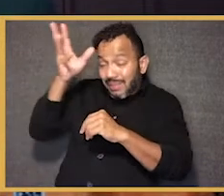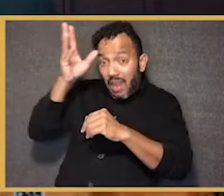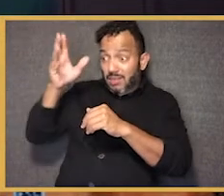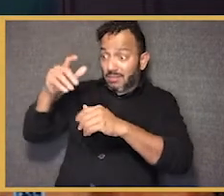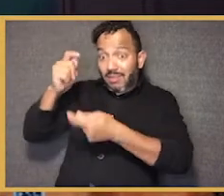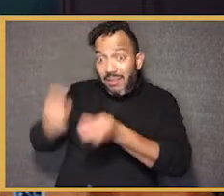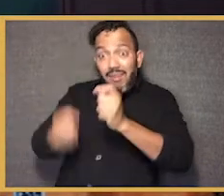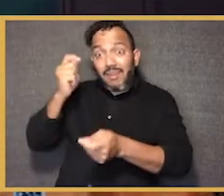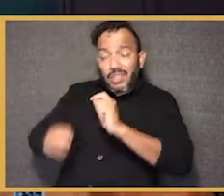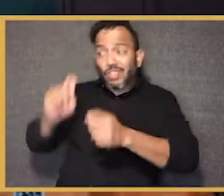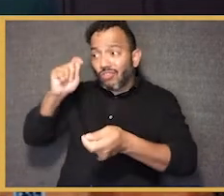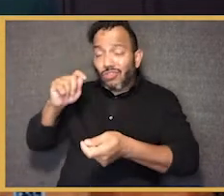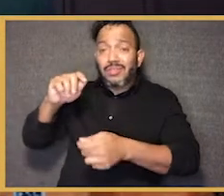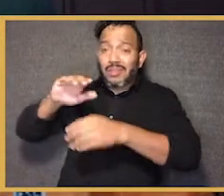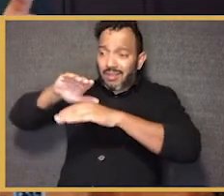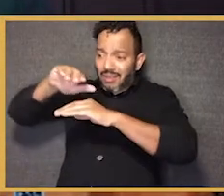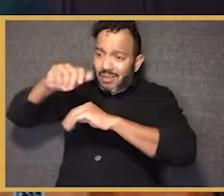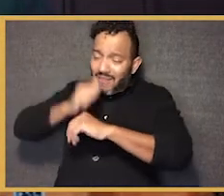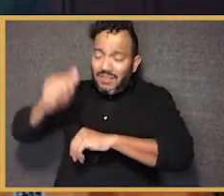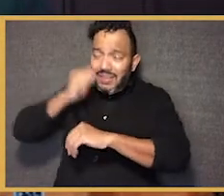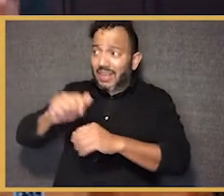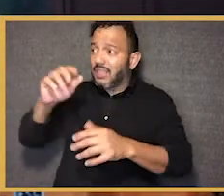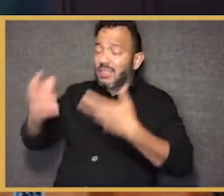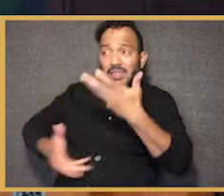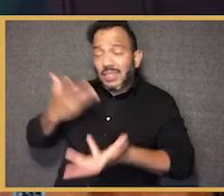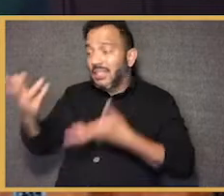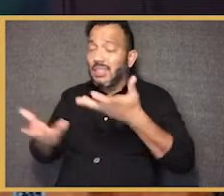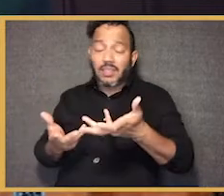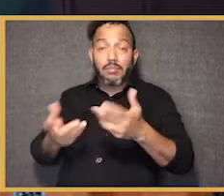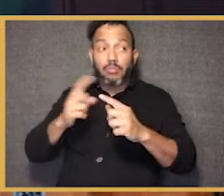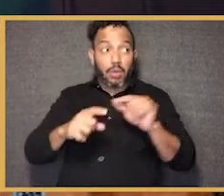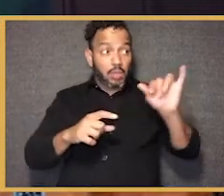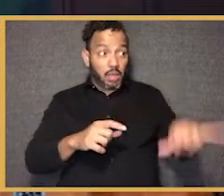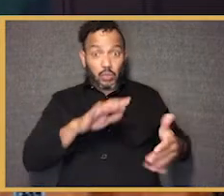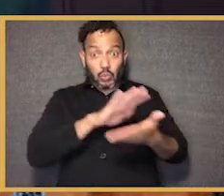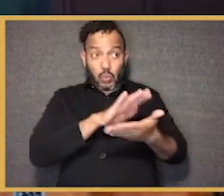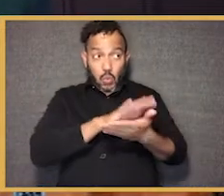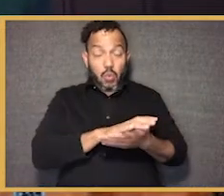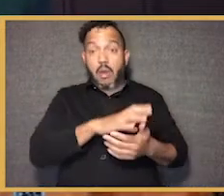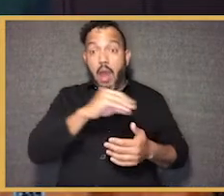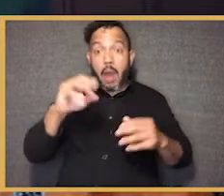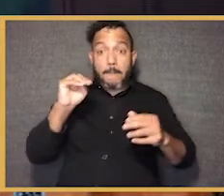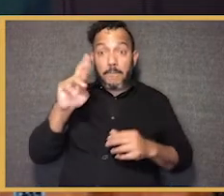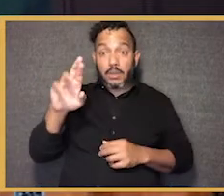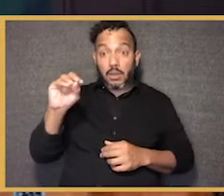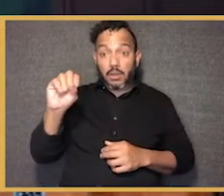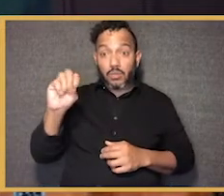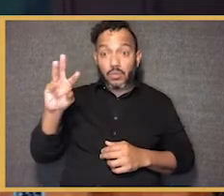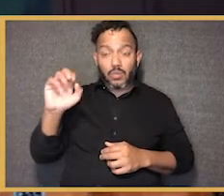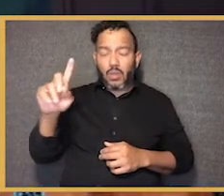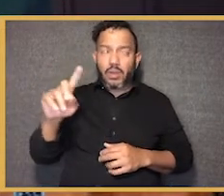from one night to the next. But school in Mr. Osterweil's classroom was a source of